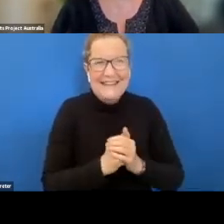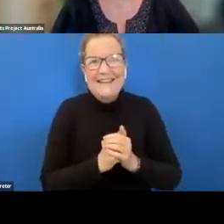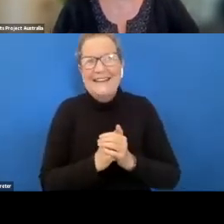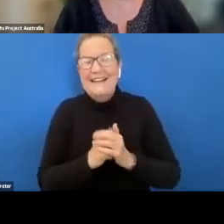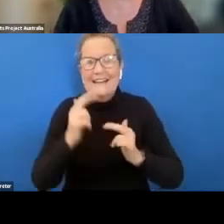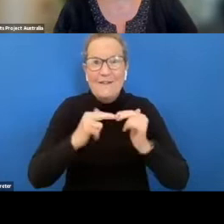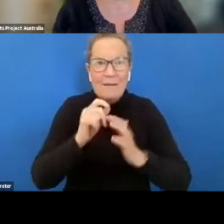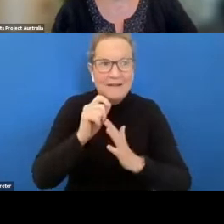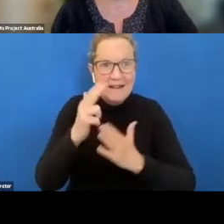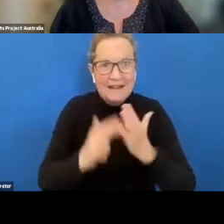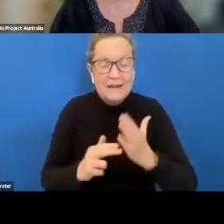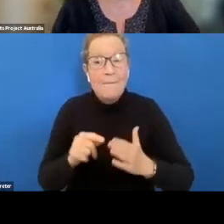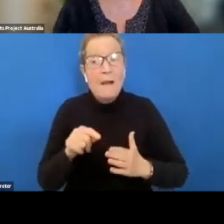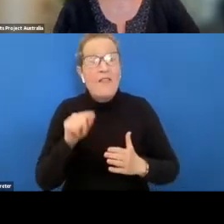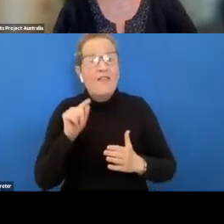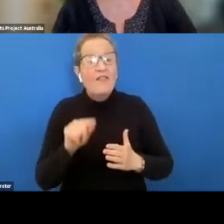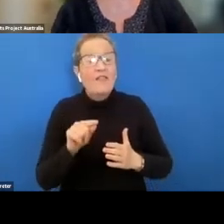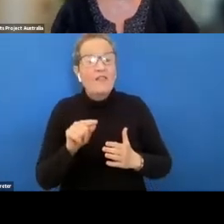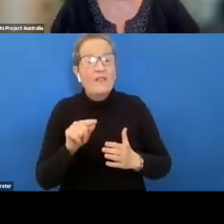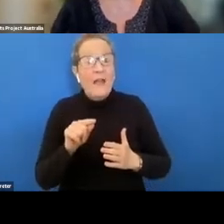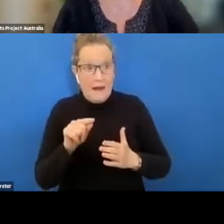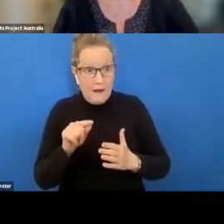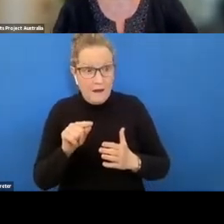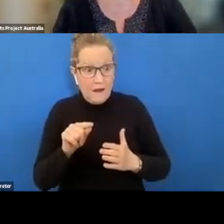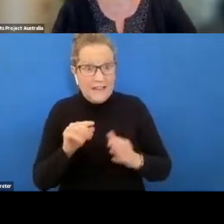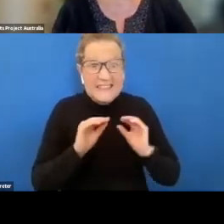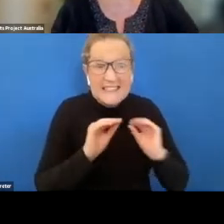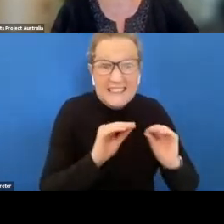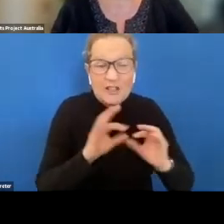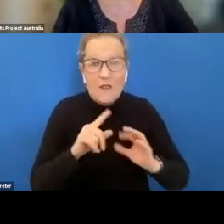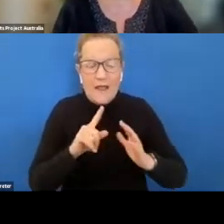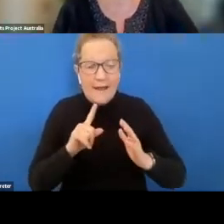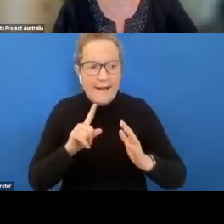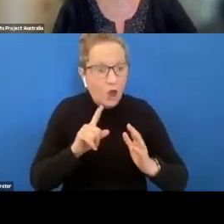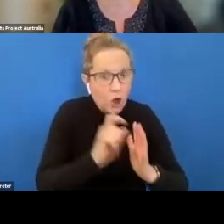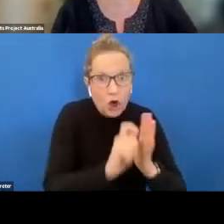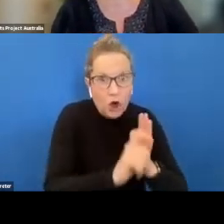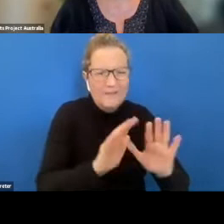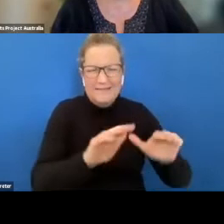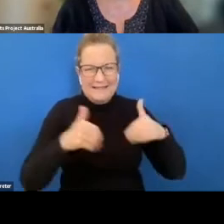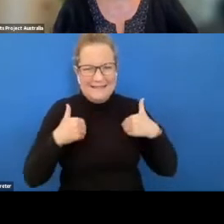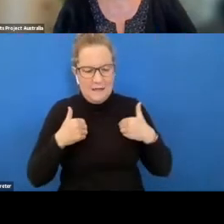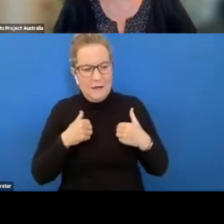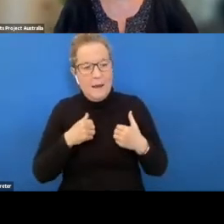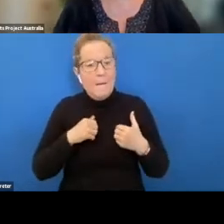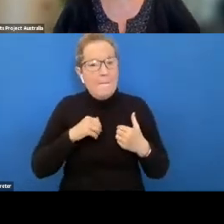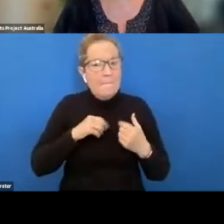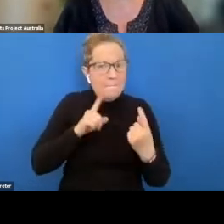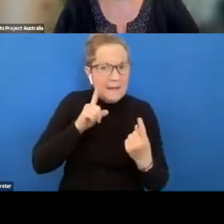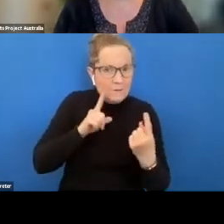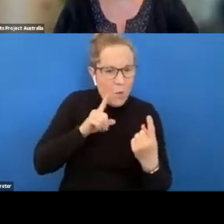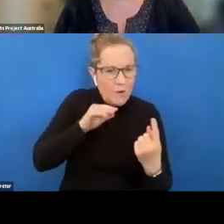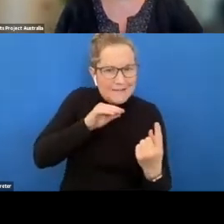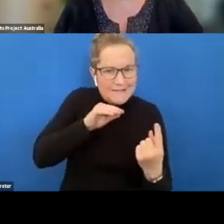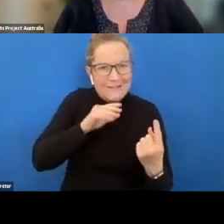hands off they don't do and they don't teach they're there to mentor and facilitate the individual to